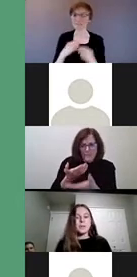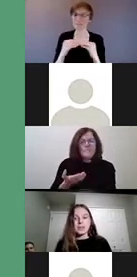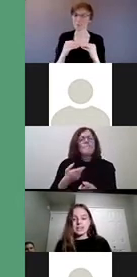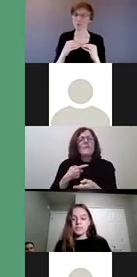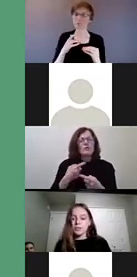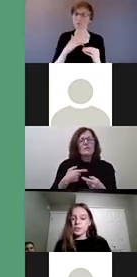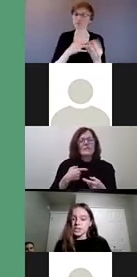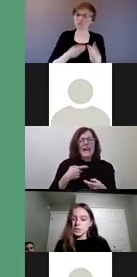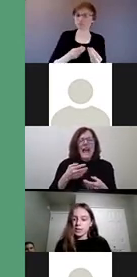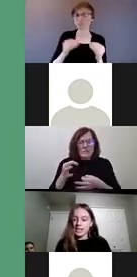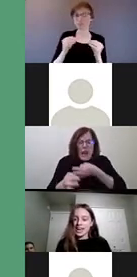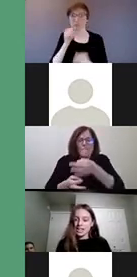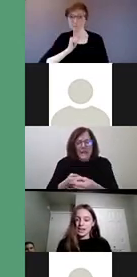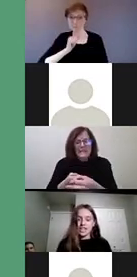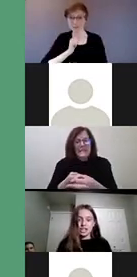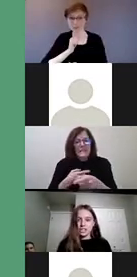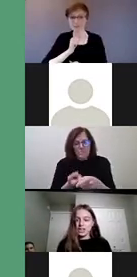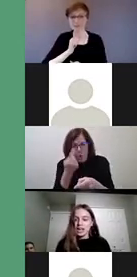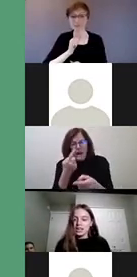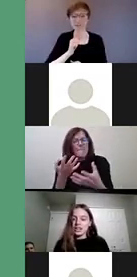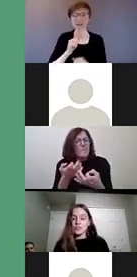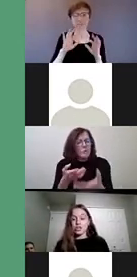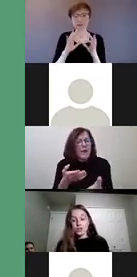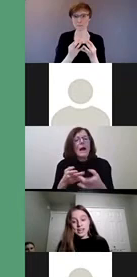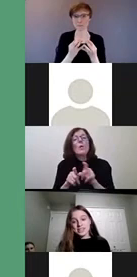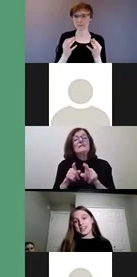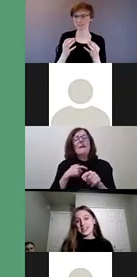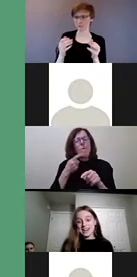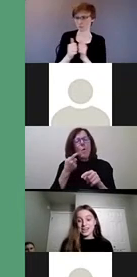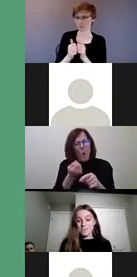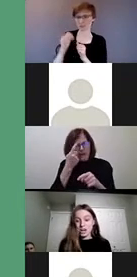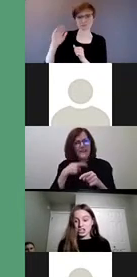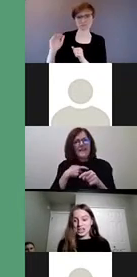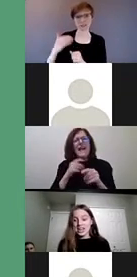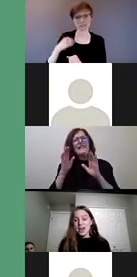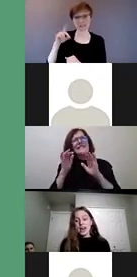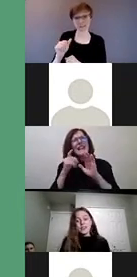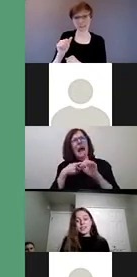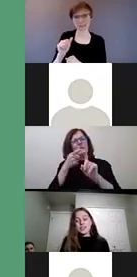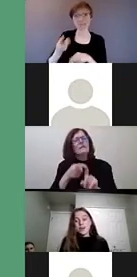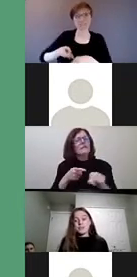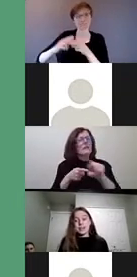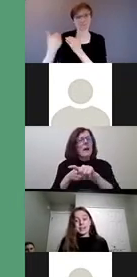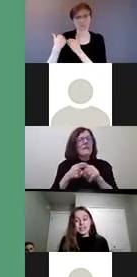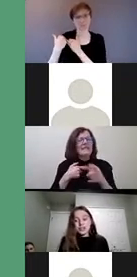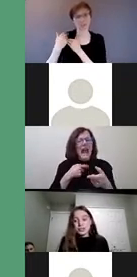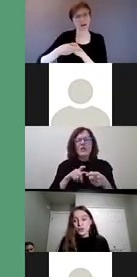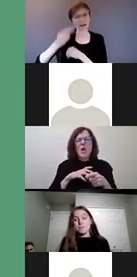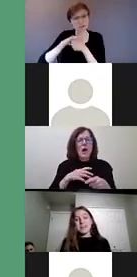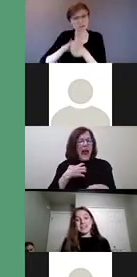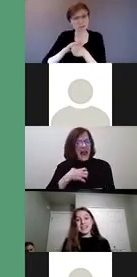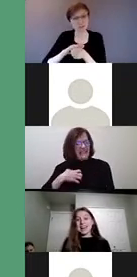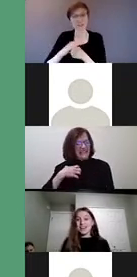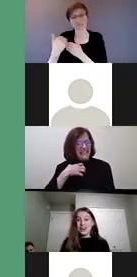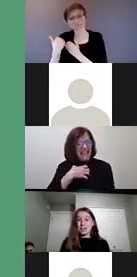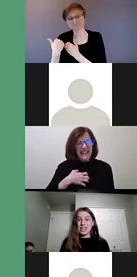with disabilities has more responsibility and expectations, leading to more stress, anxiety, and depression. I feel these families might need additional support